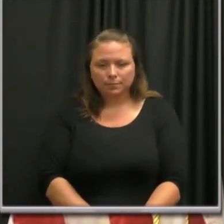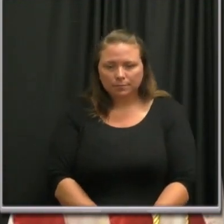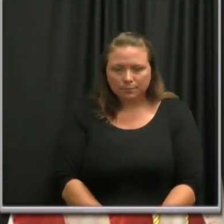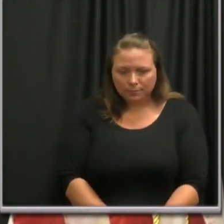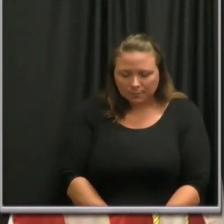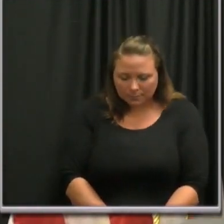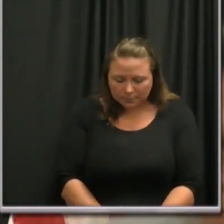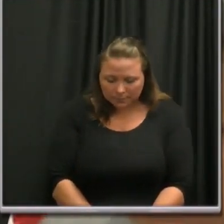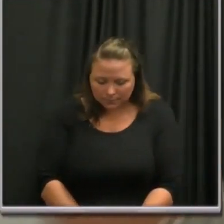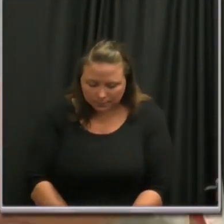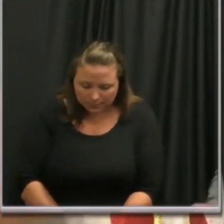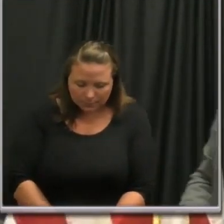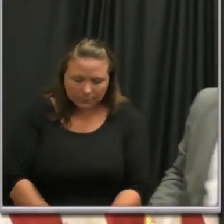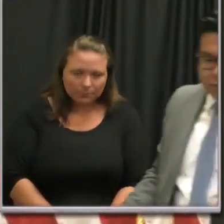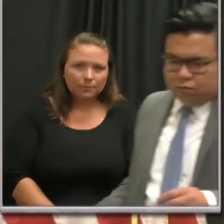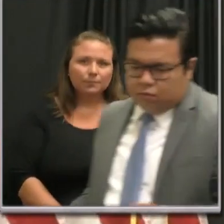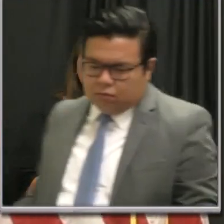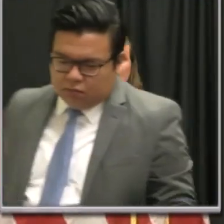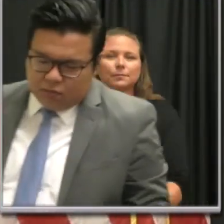Mayor Cooper.